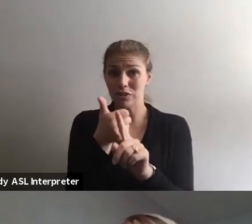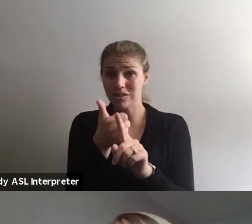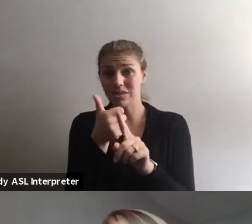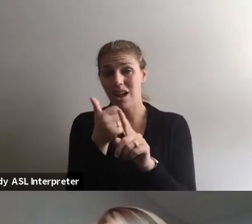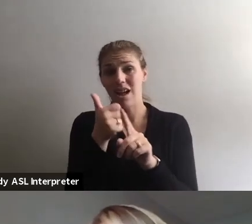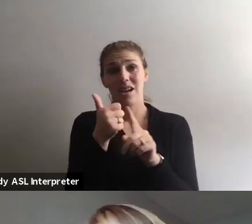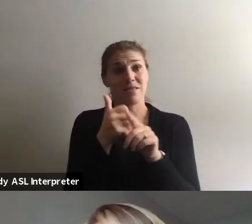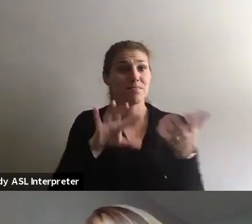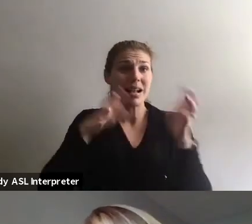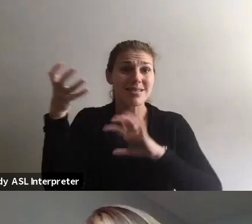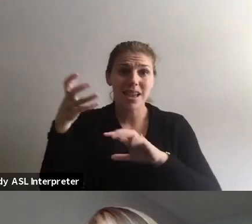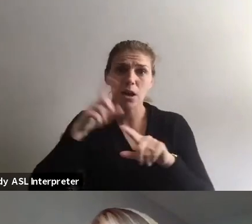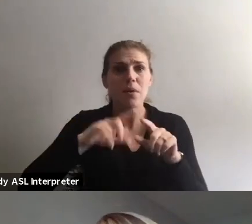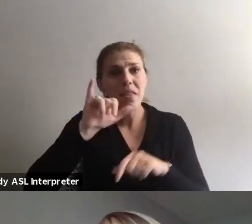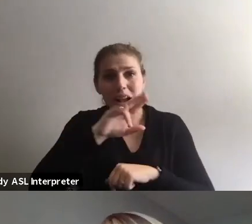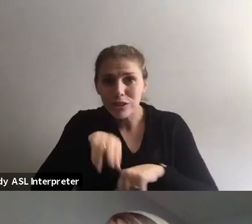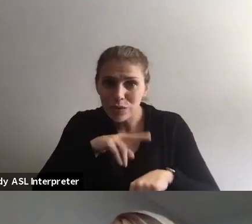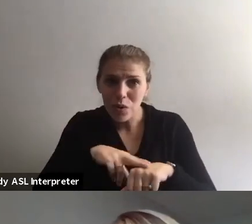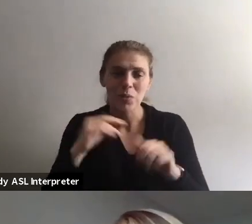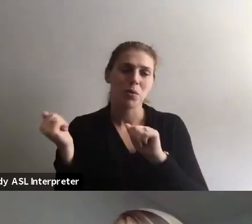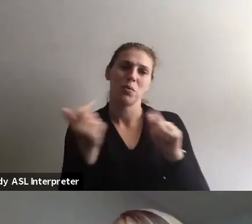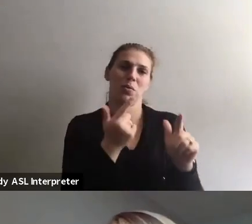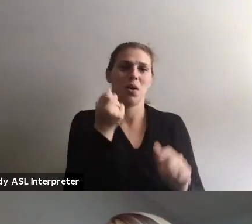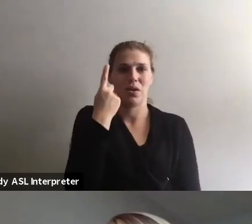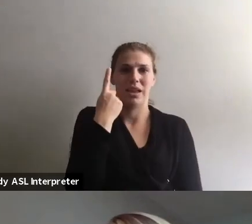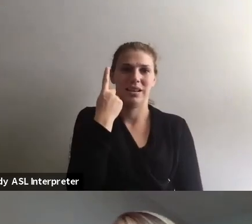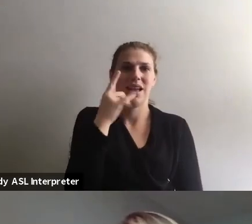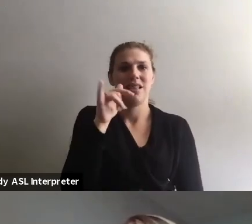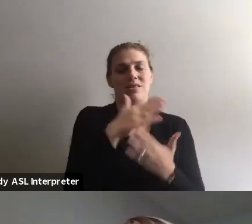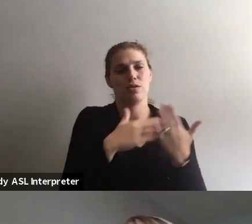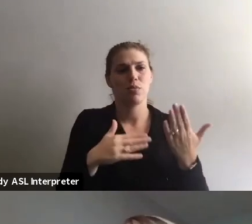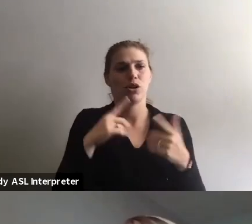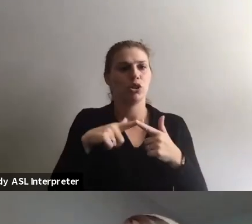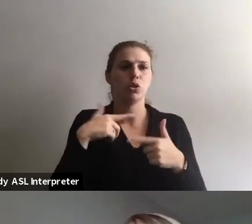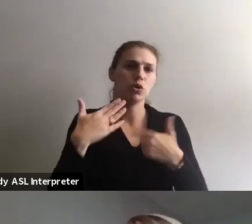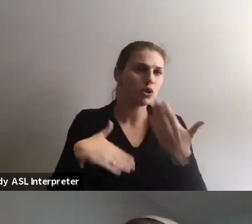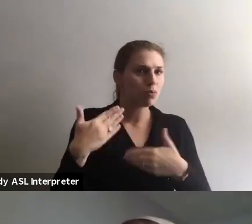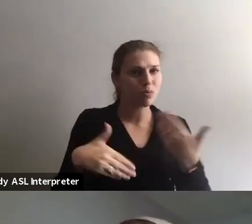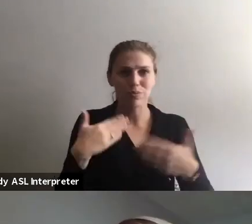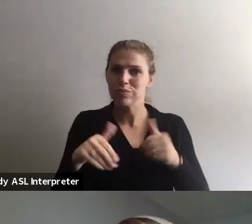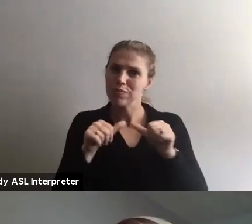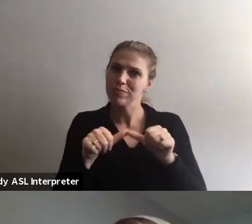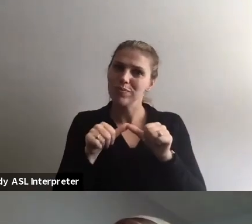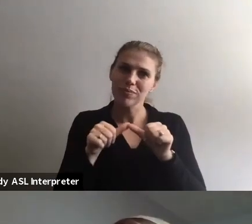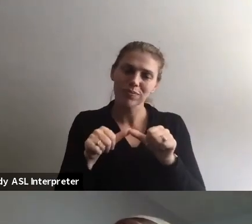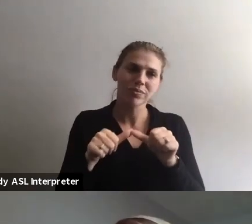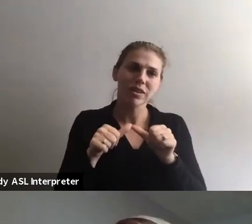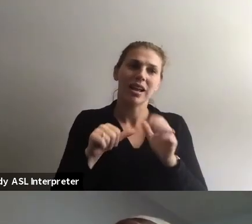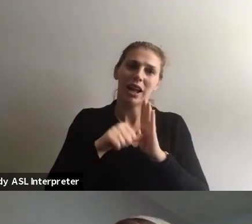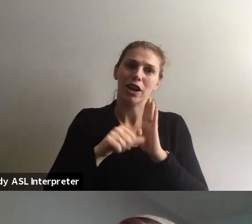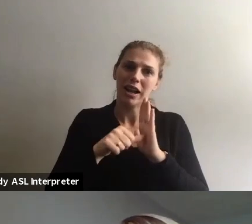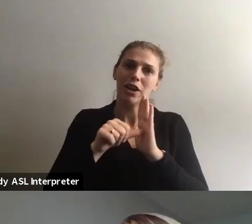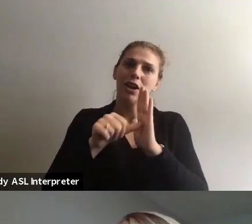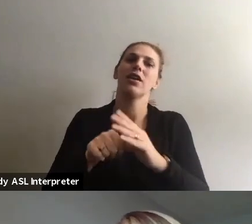screwing up, but that's normal and everybody gets it. And it's important to just move forward and go on, iterate, iterate,